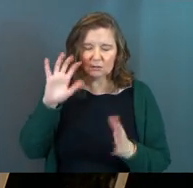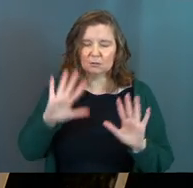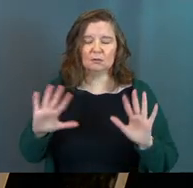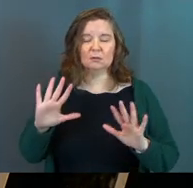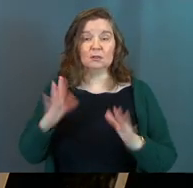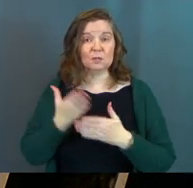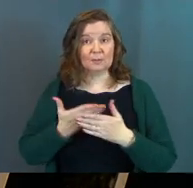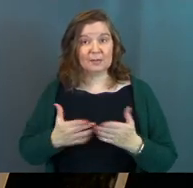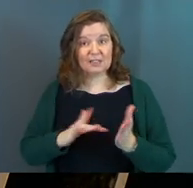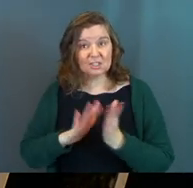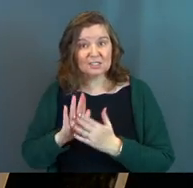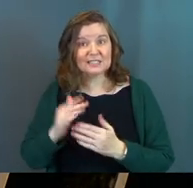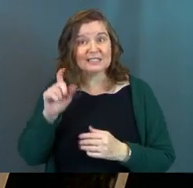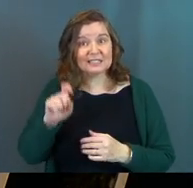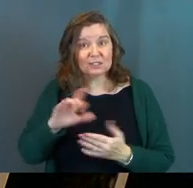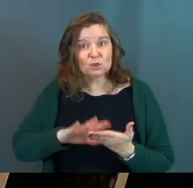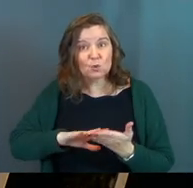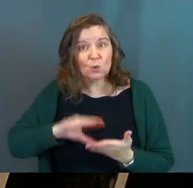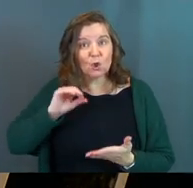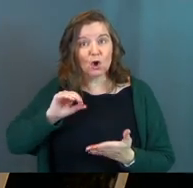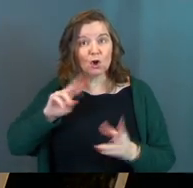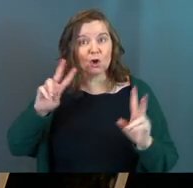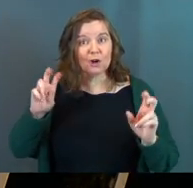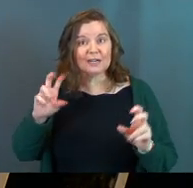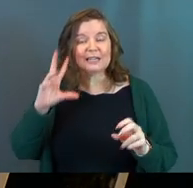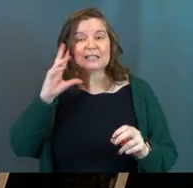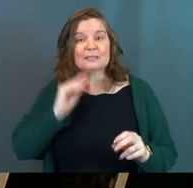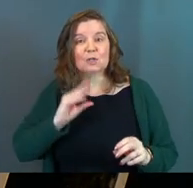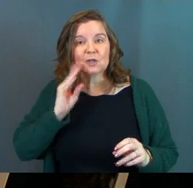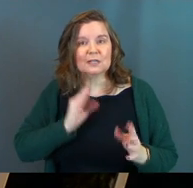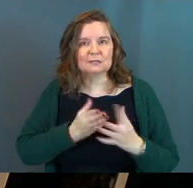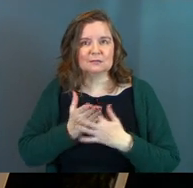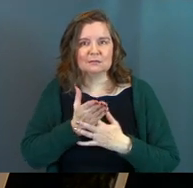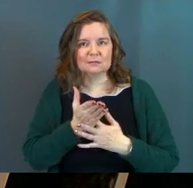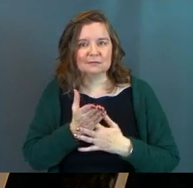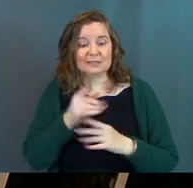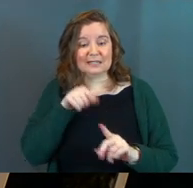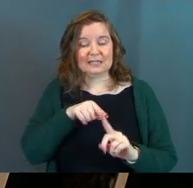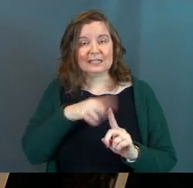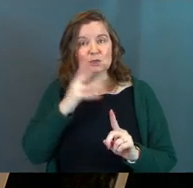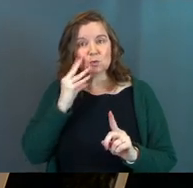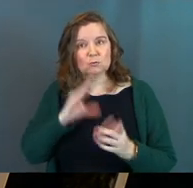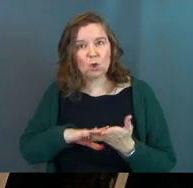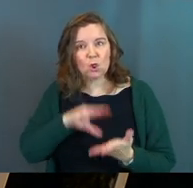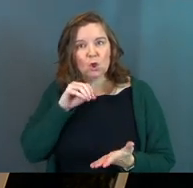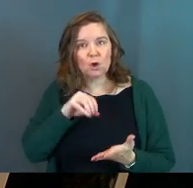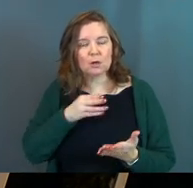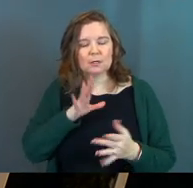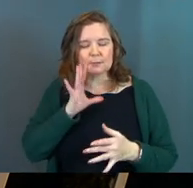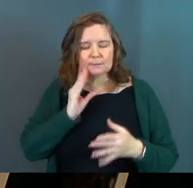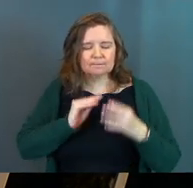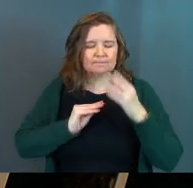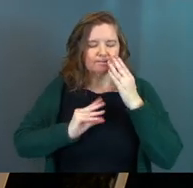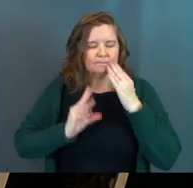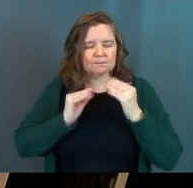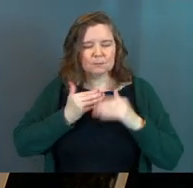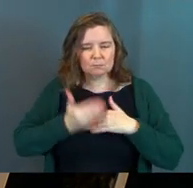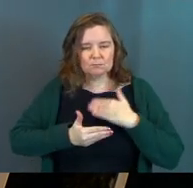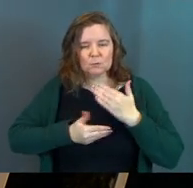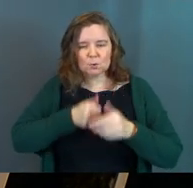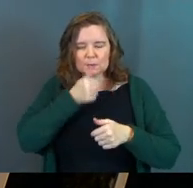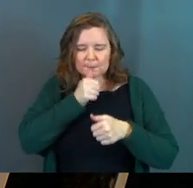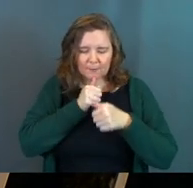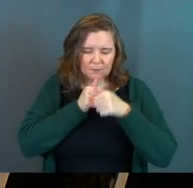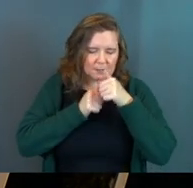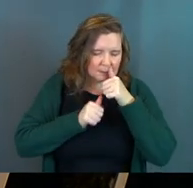There were some things Jesus needed to learn experientially. He needed to learn. And he learned them through his